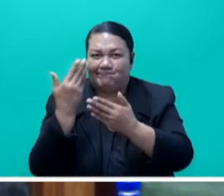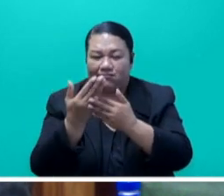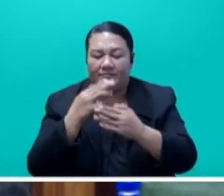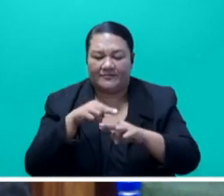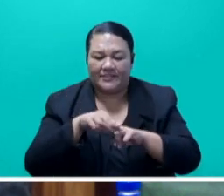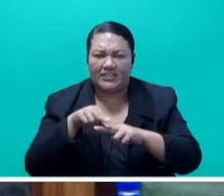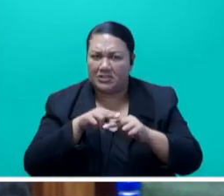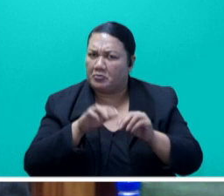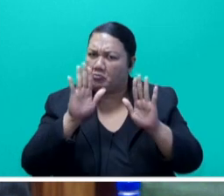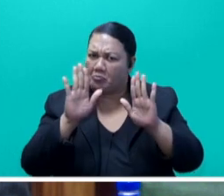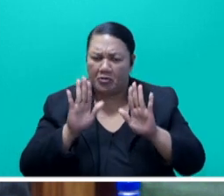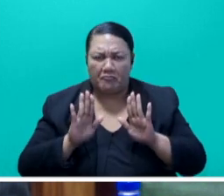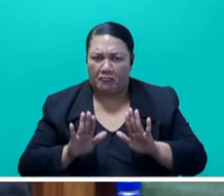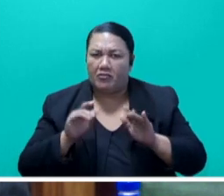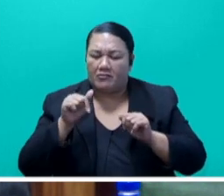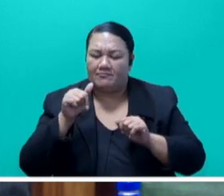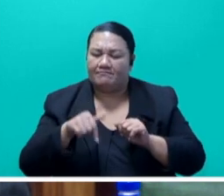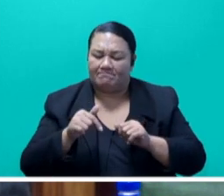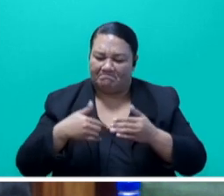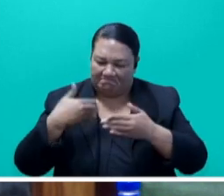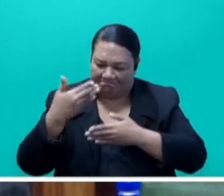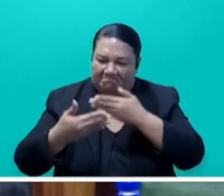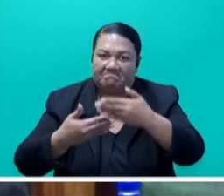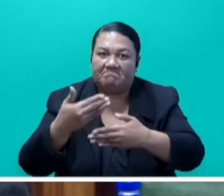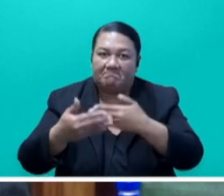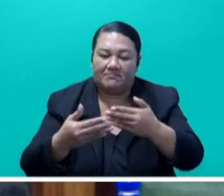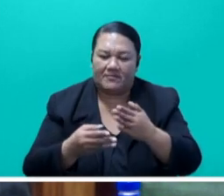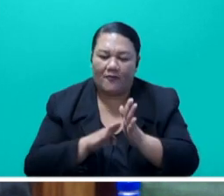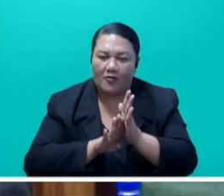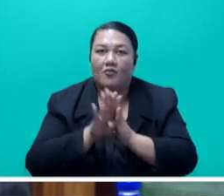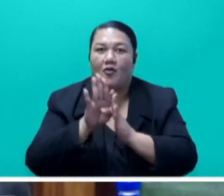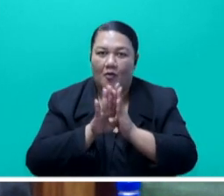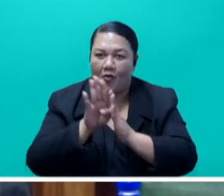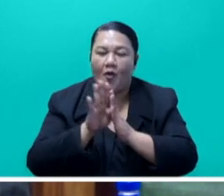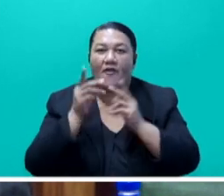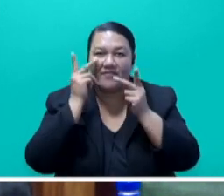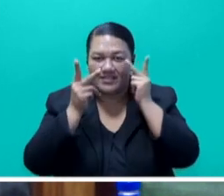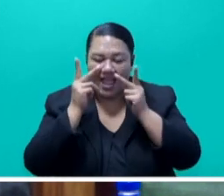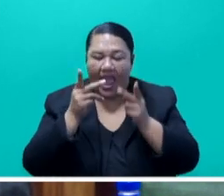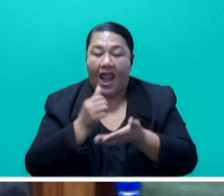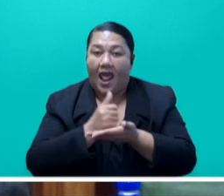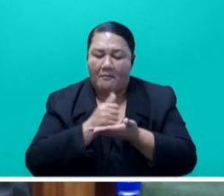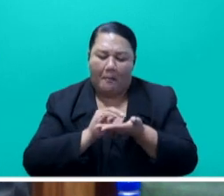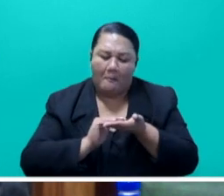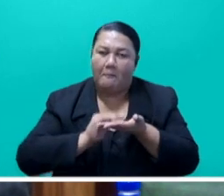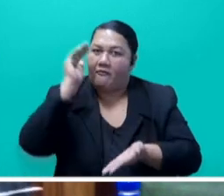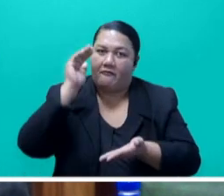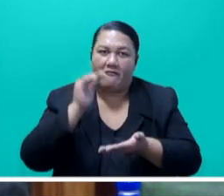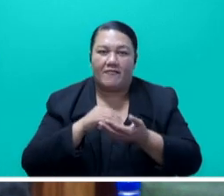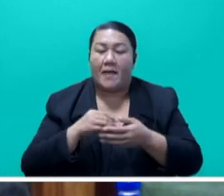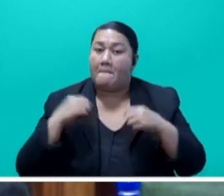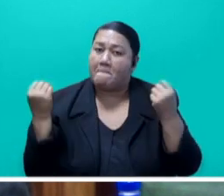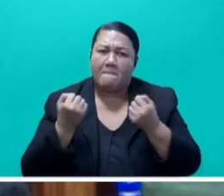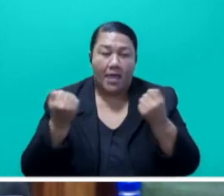wonderfully year on year in terms of growth in visitor numbers also. Well, a lot has changed, which means we need to